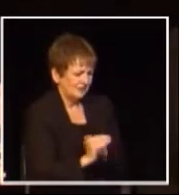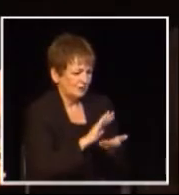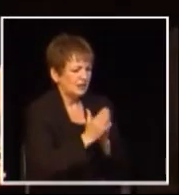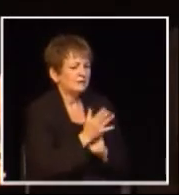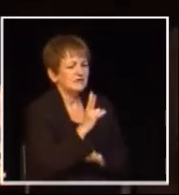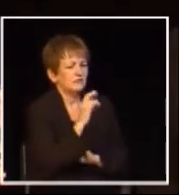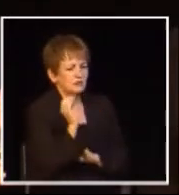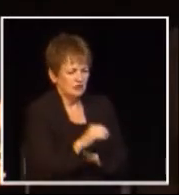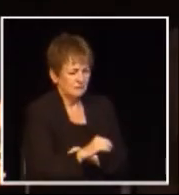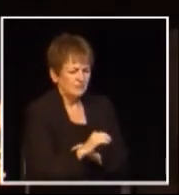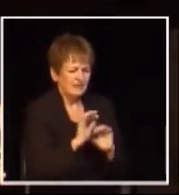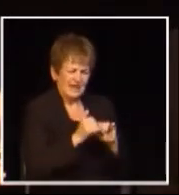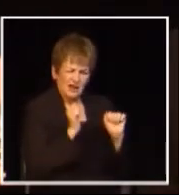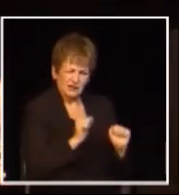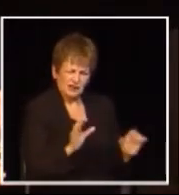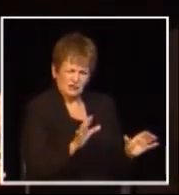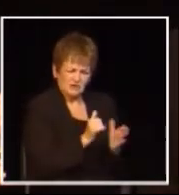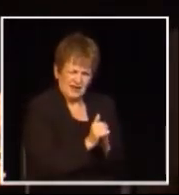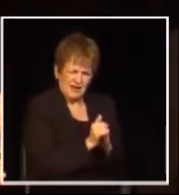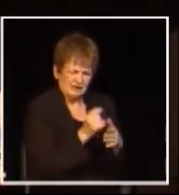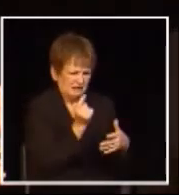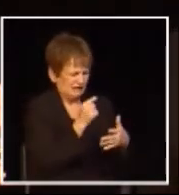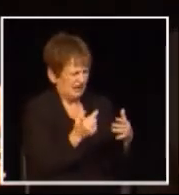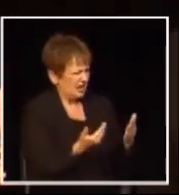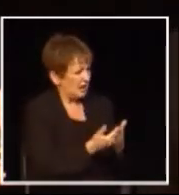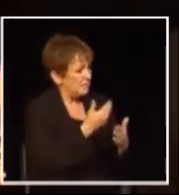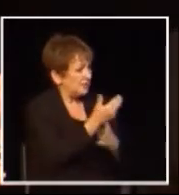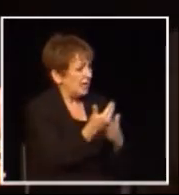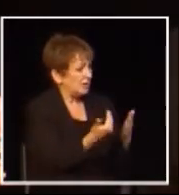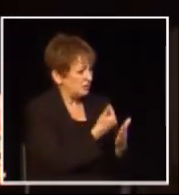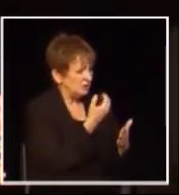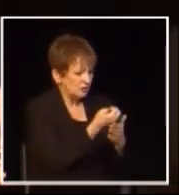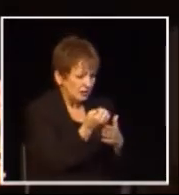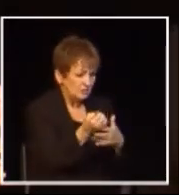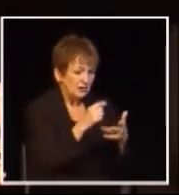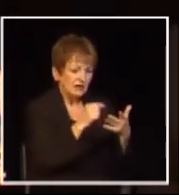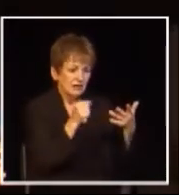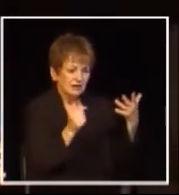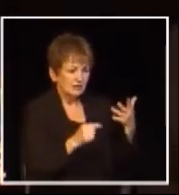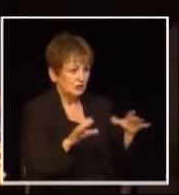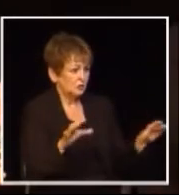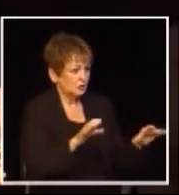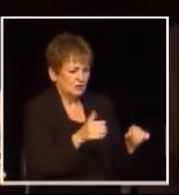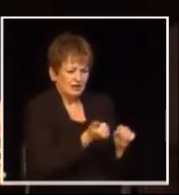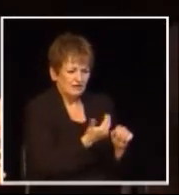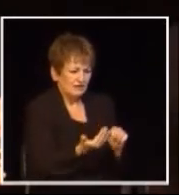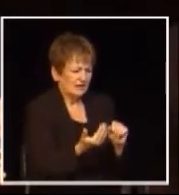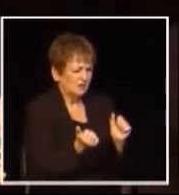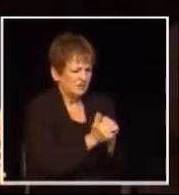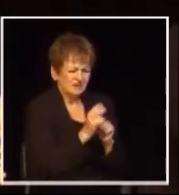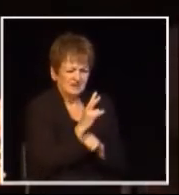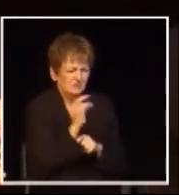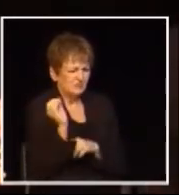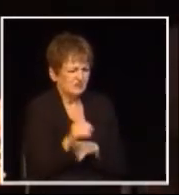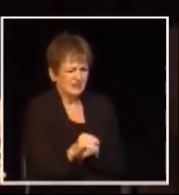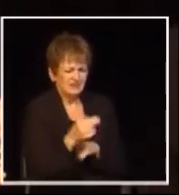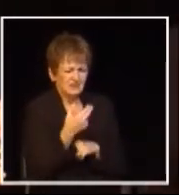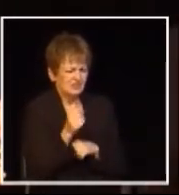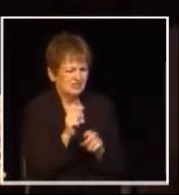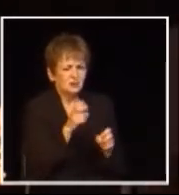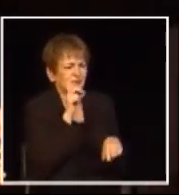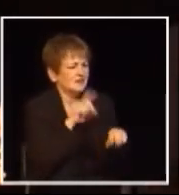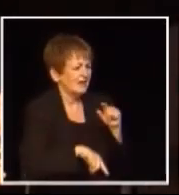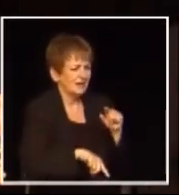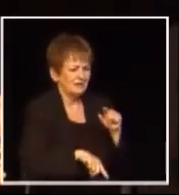how can you create jobs and stimulate an economy and buy new equipment and everything with 7% of your rebate check of the HST